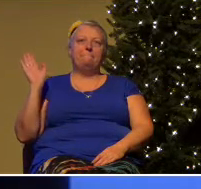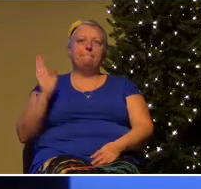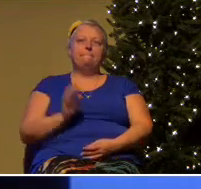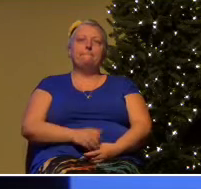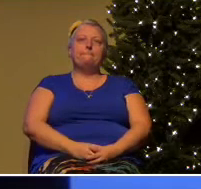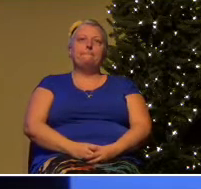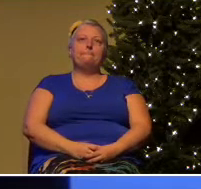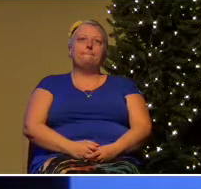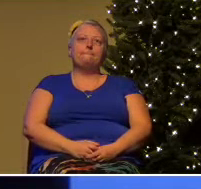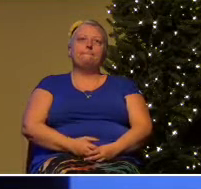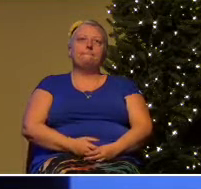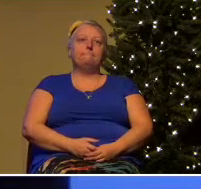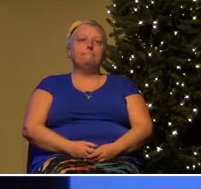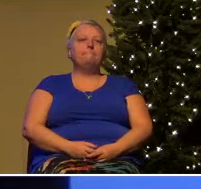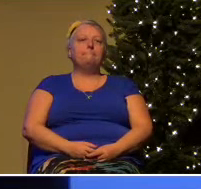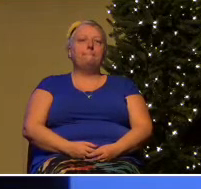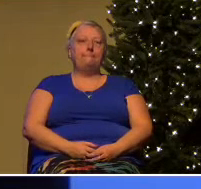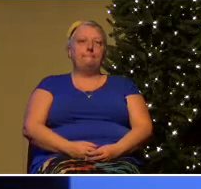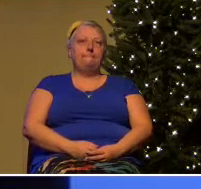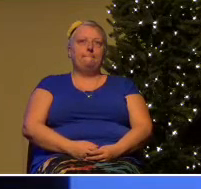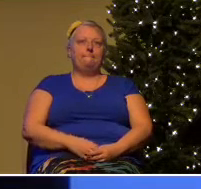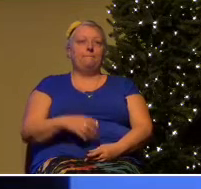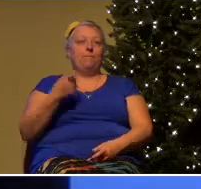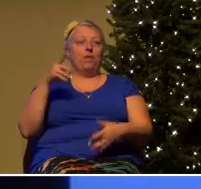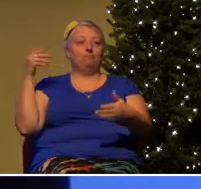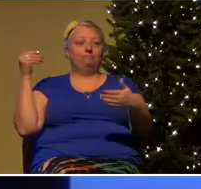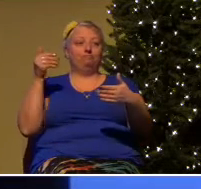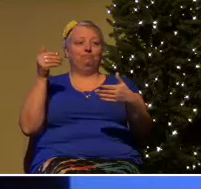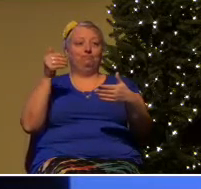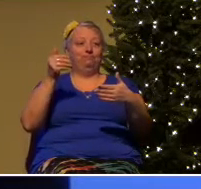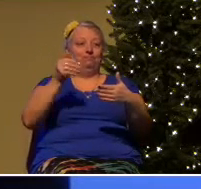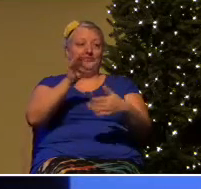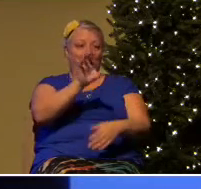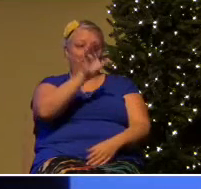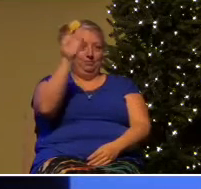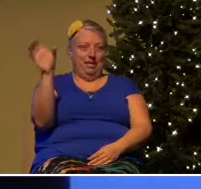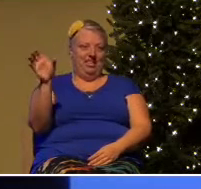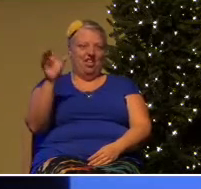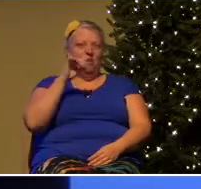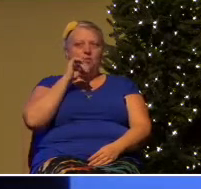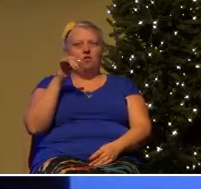A good exercise as we move towards Christmas. I won't take a lot of time with this.